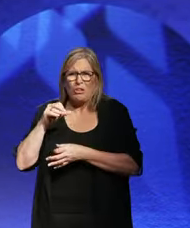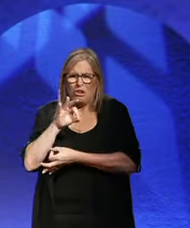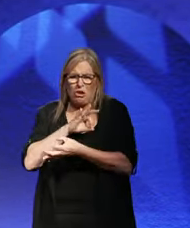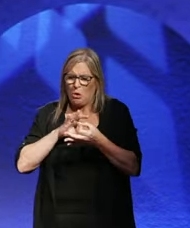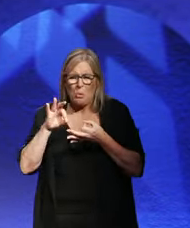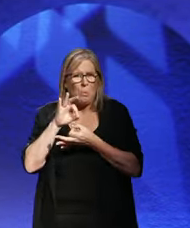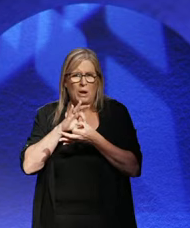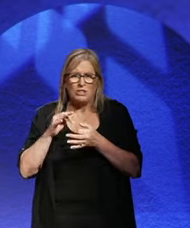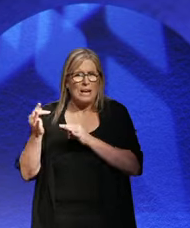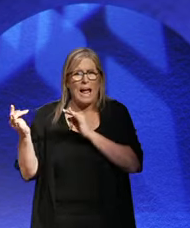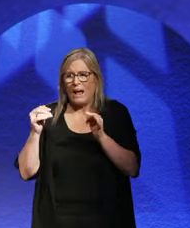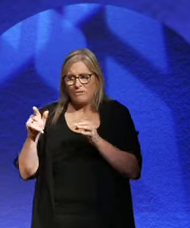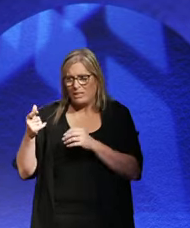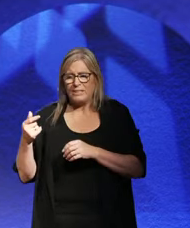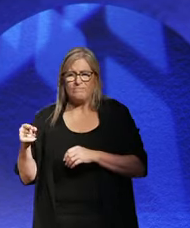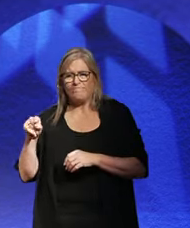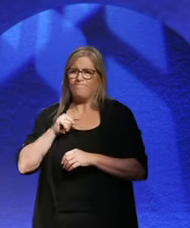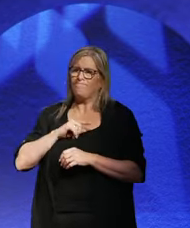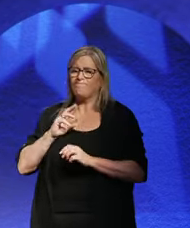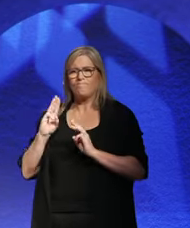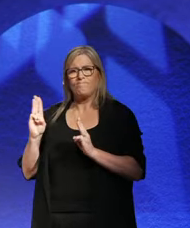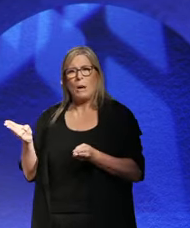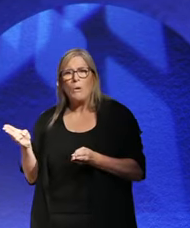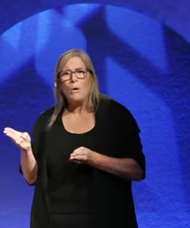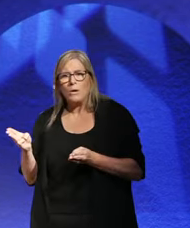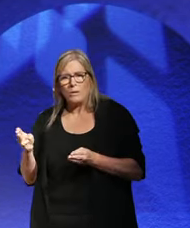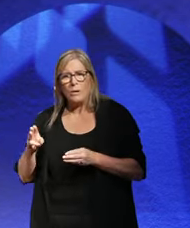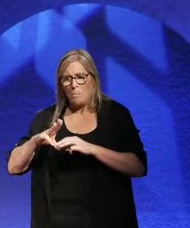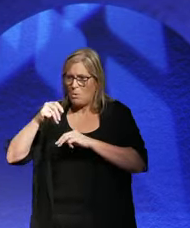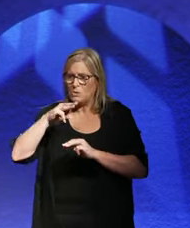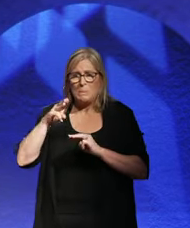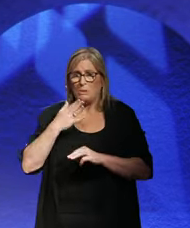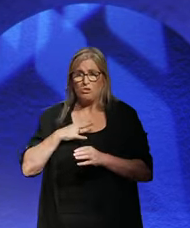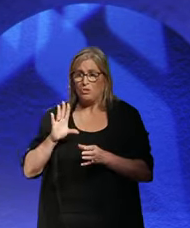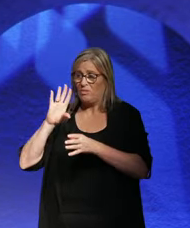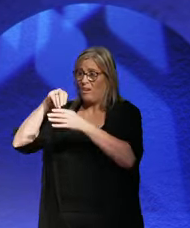after he came to power. Most people just joined in the party.